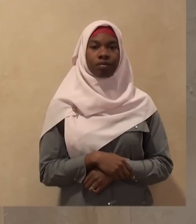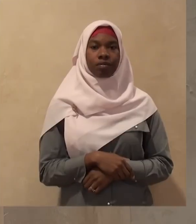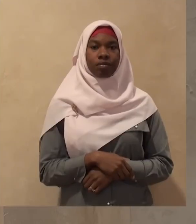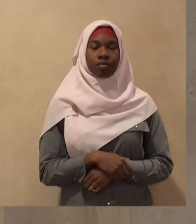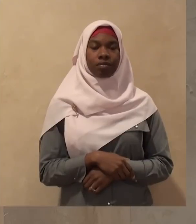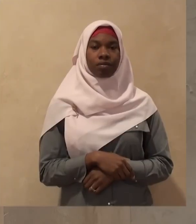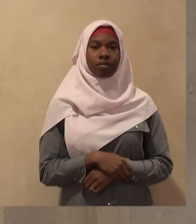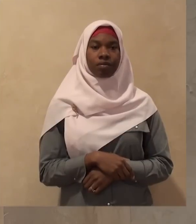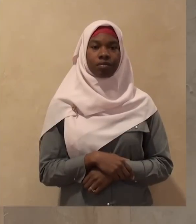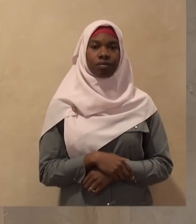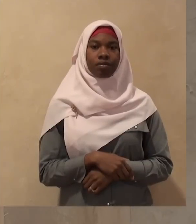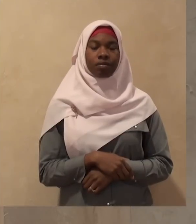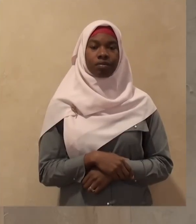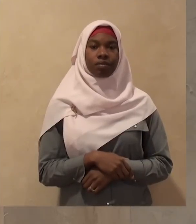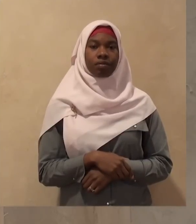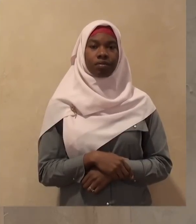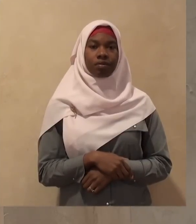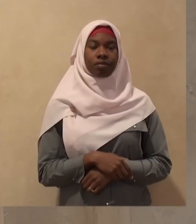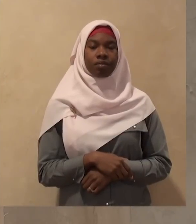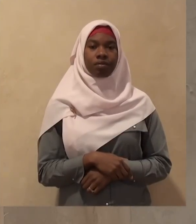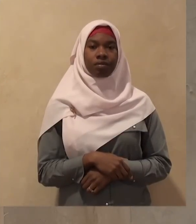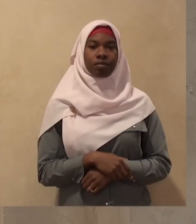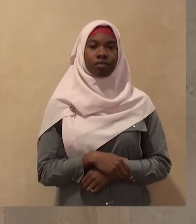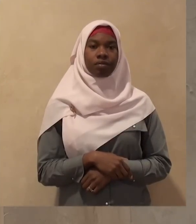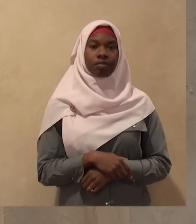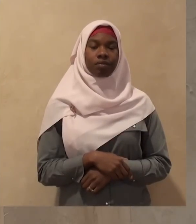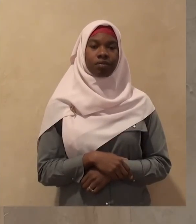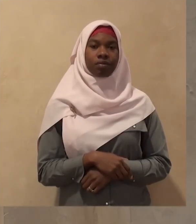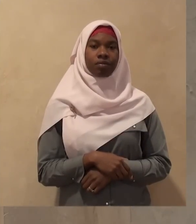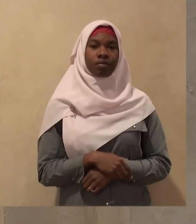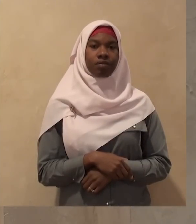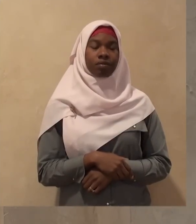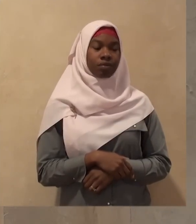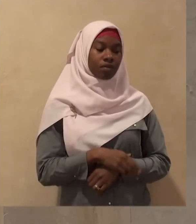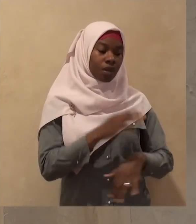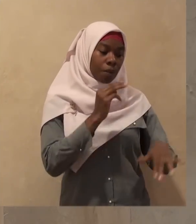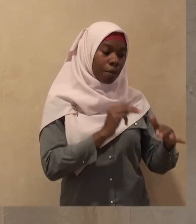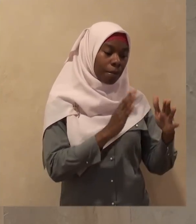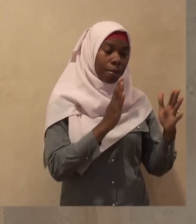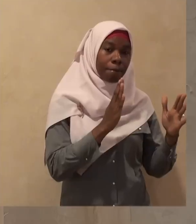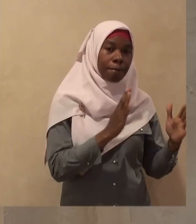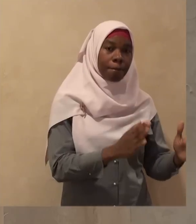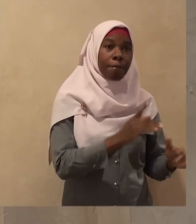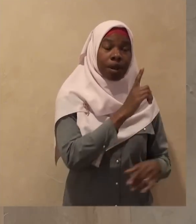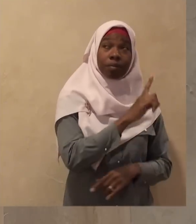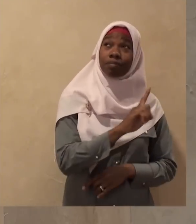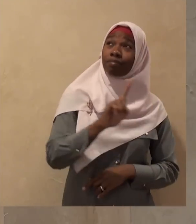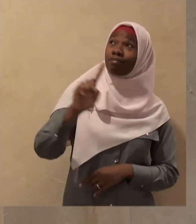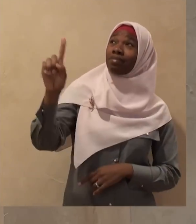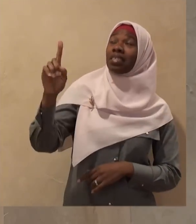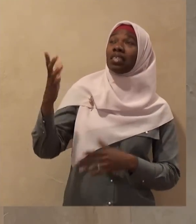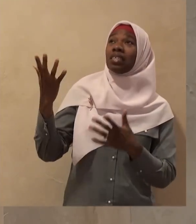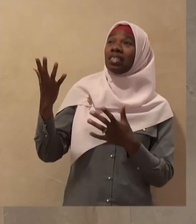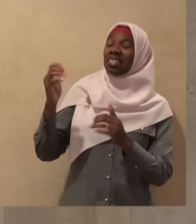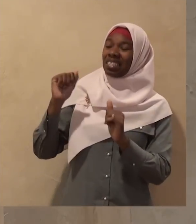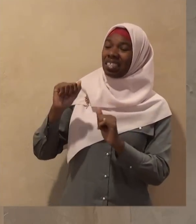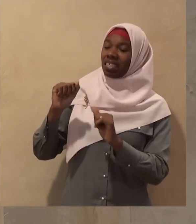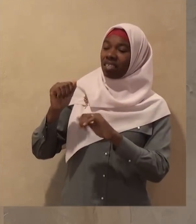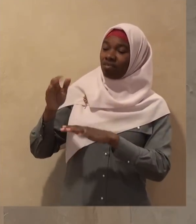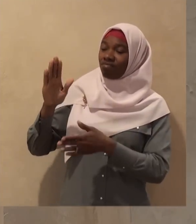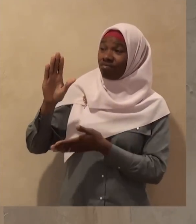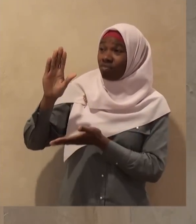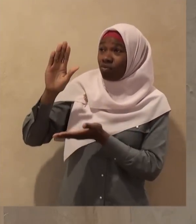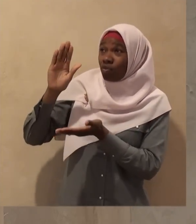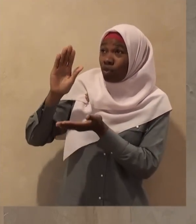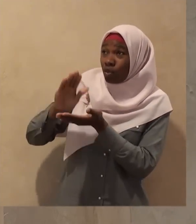going back to Allah subhanahu wa ta'ala and asking him to reduce it until Allah subhanahu wa ta'ala made